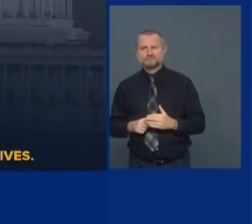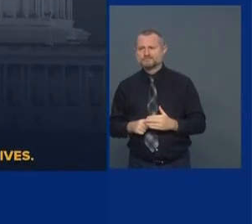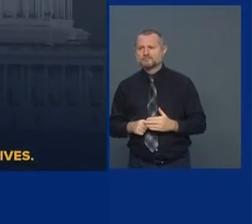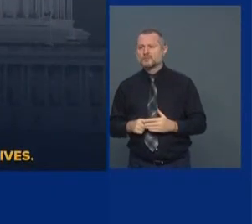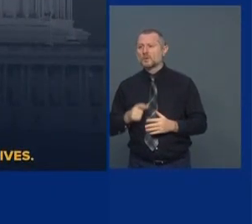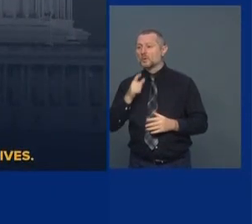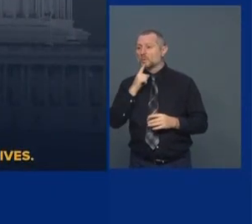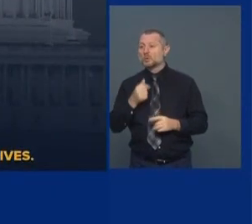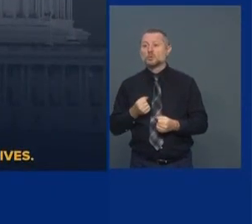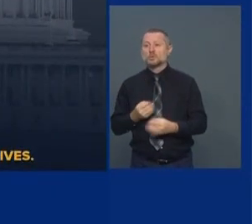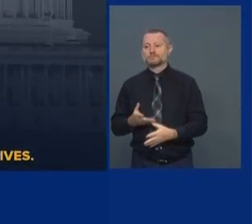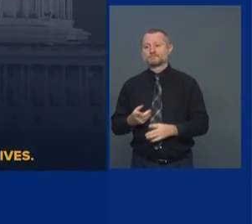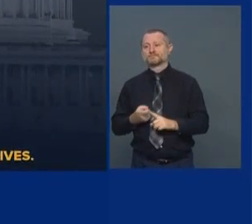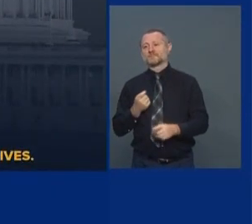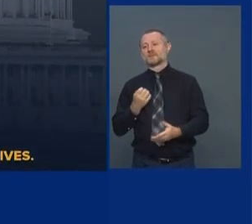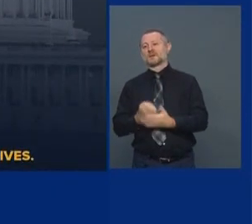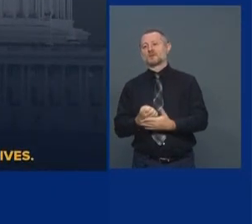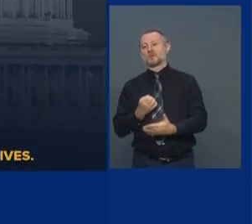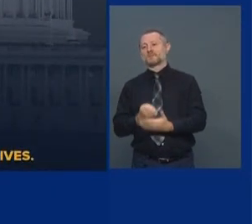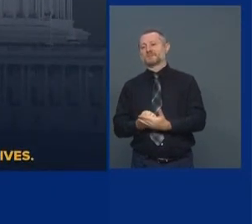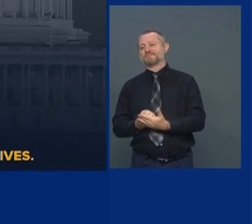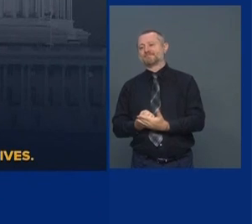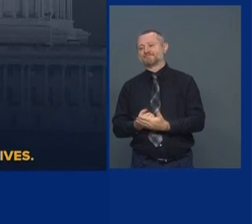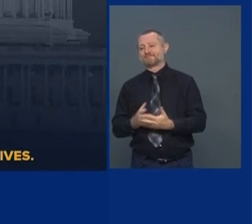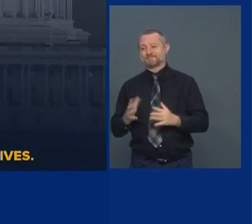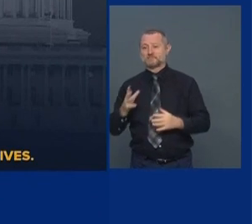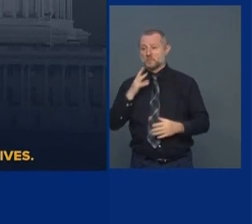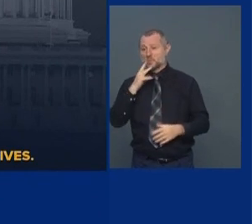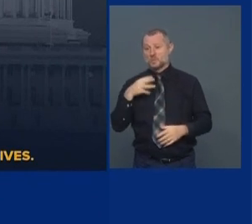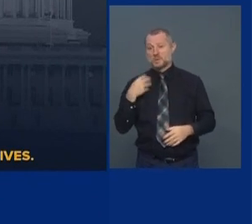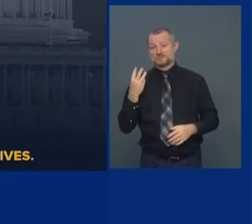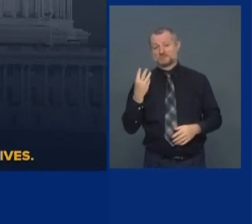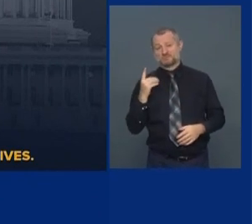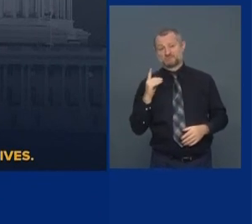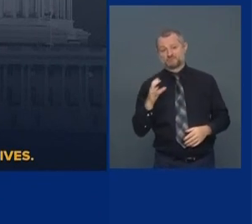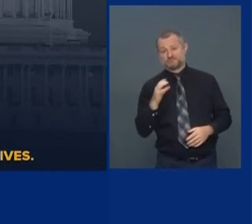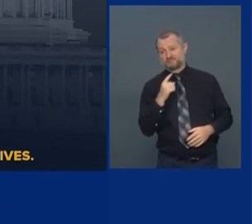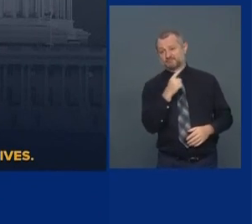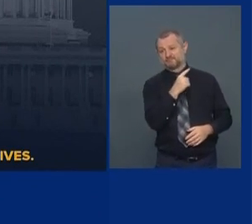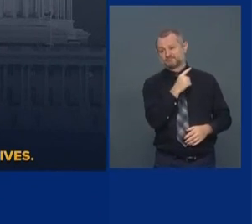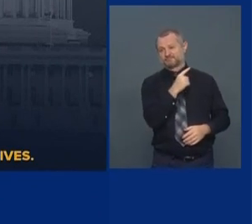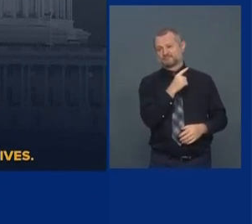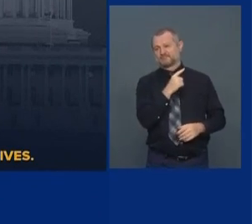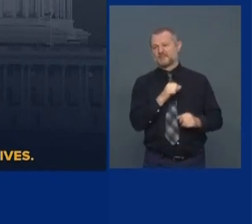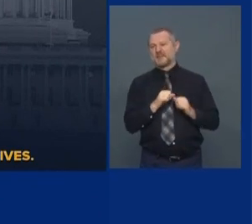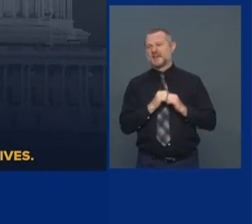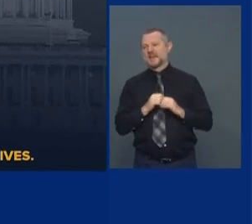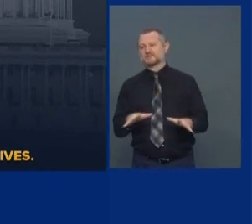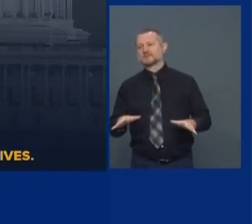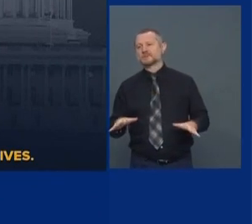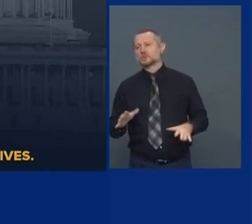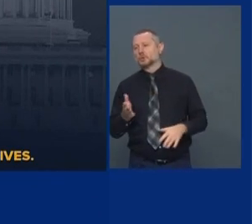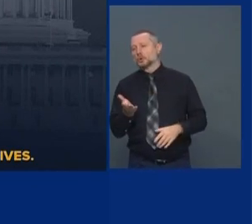from the economic problems. And Washington is doing absolutely nothing.